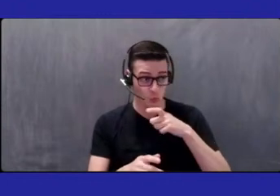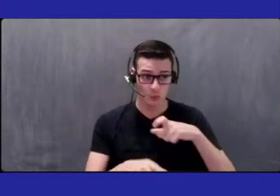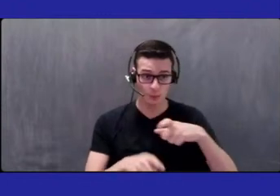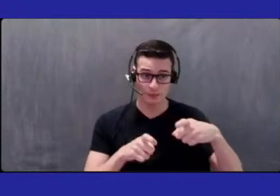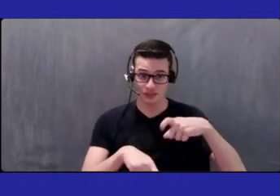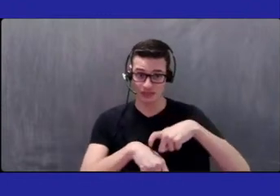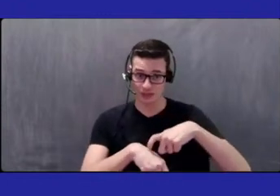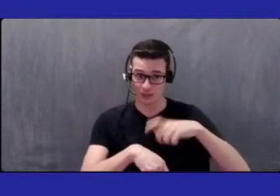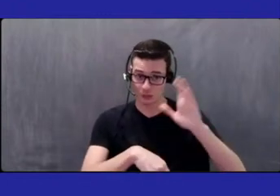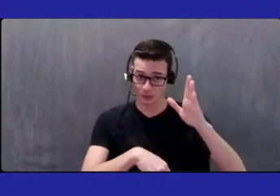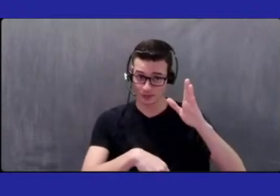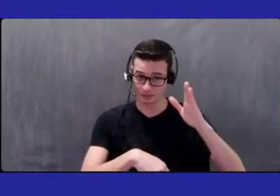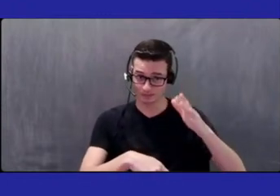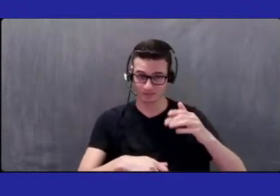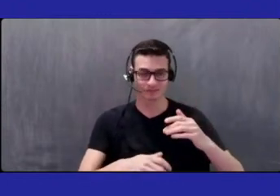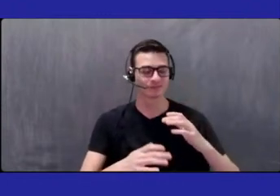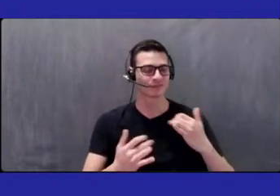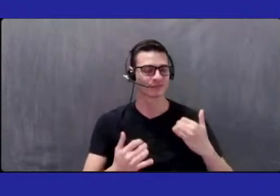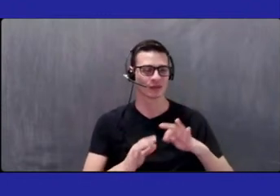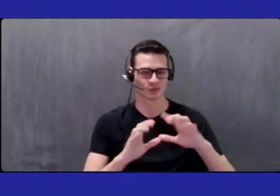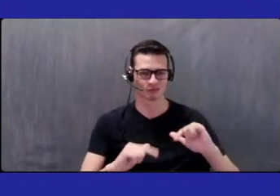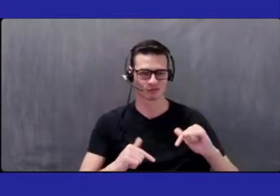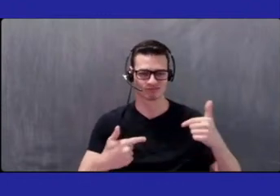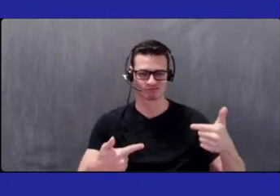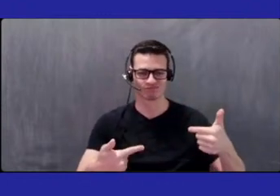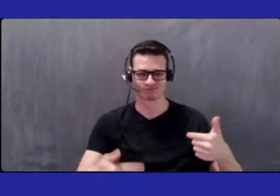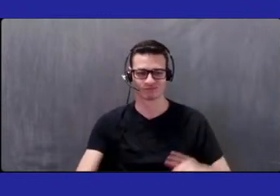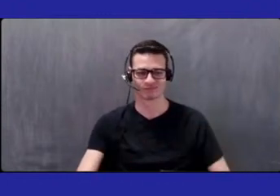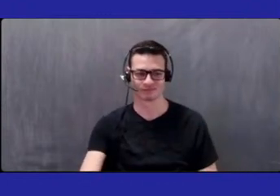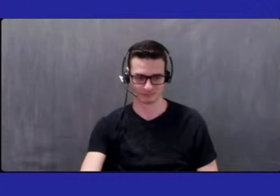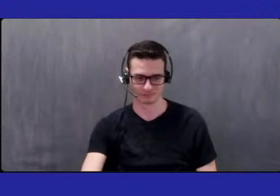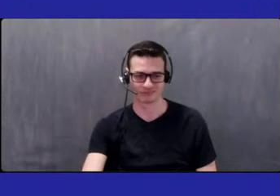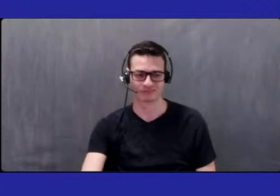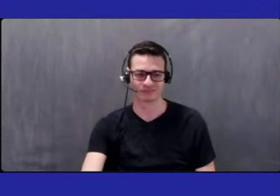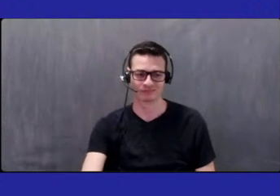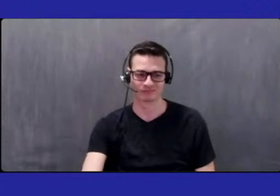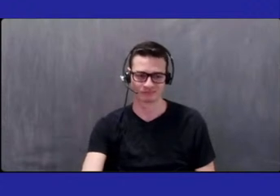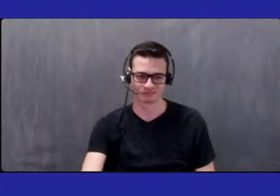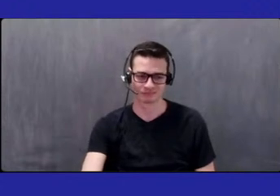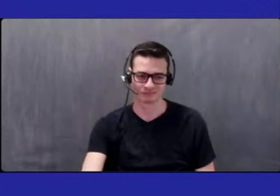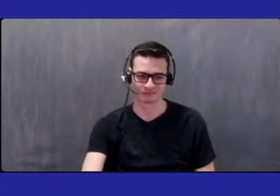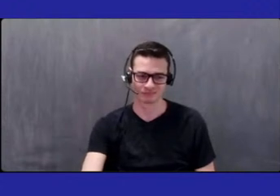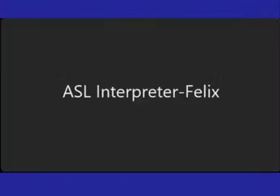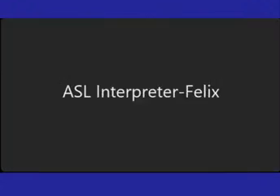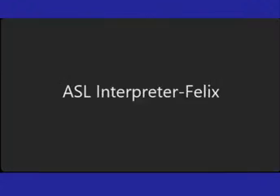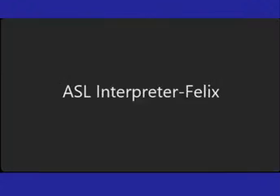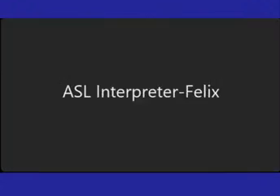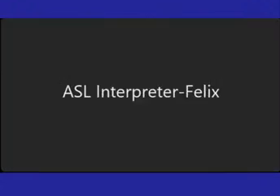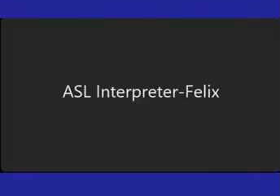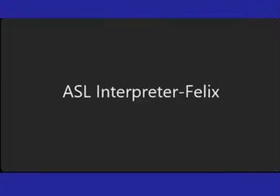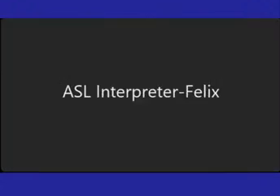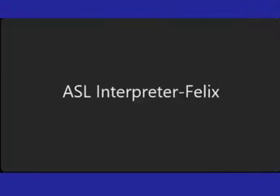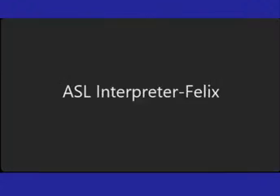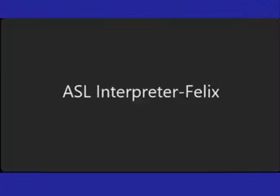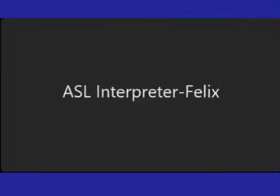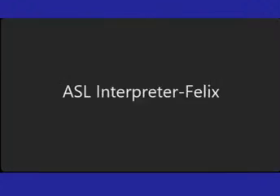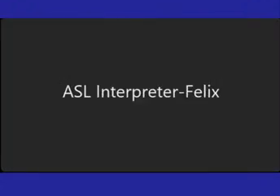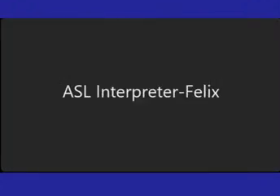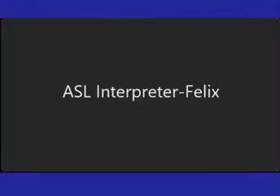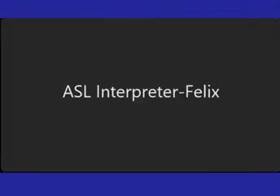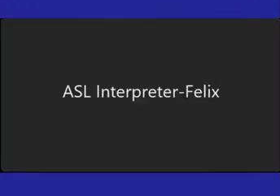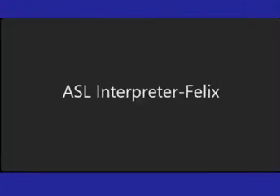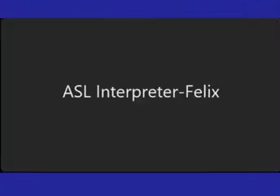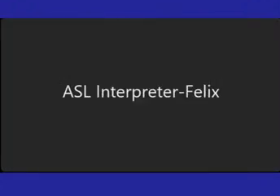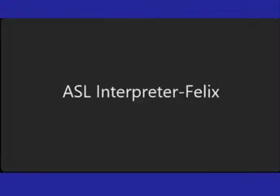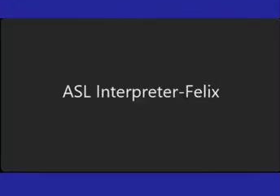So we're going to do this tonight. Last month, we went a little over. But tonight, we're going to keep it to six o'clock, right? Five minutes?